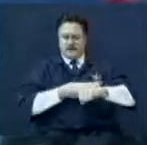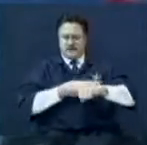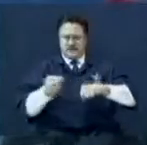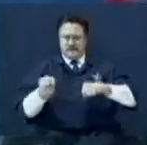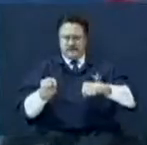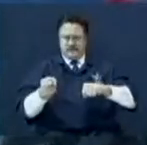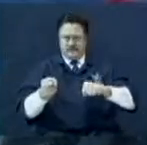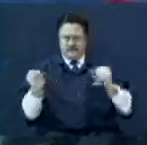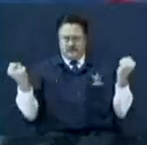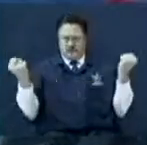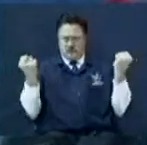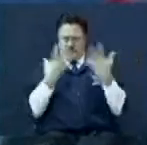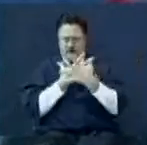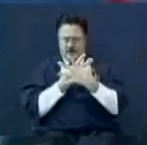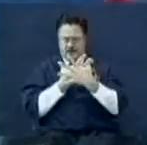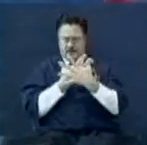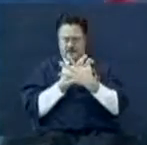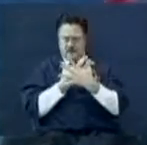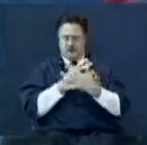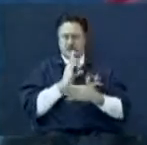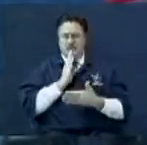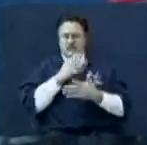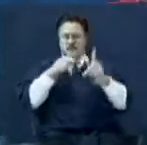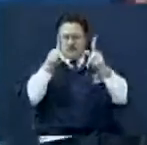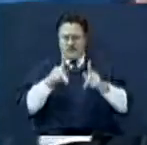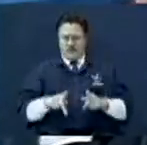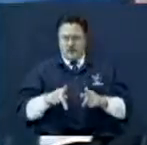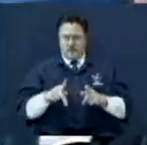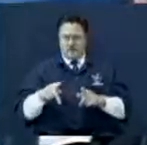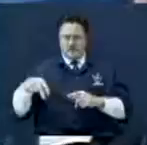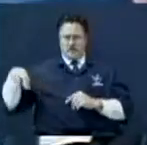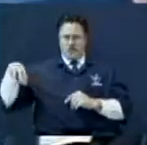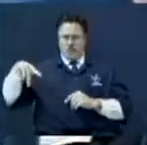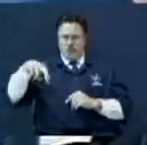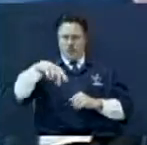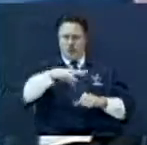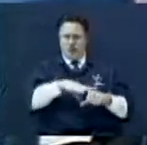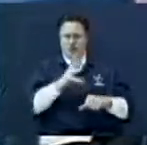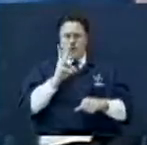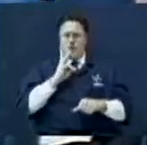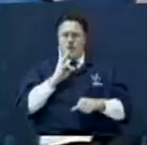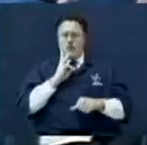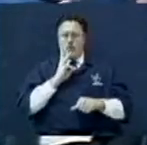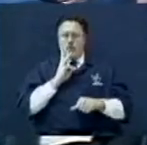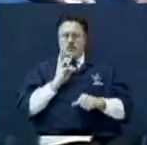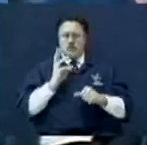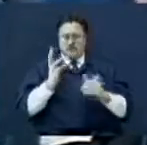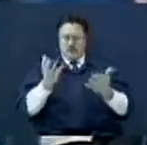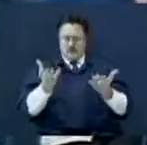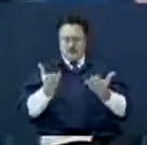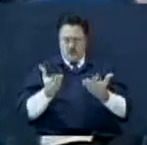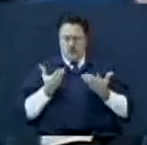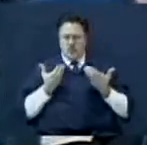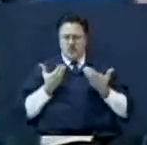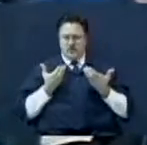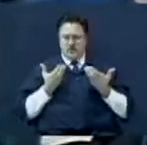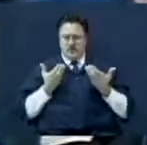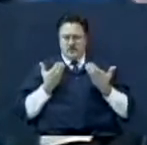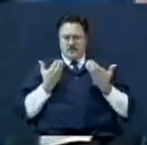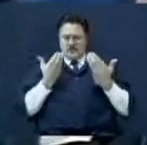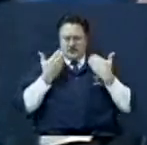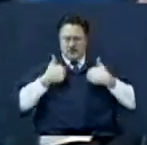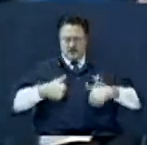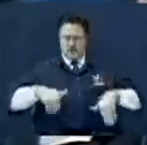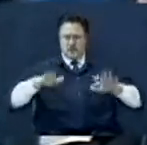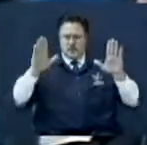and you get afraid, they're going to be somebody coming walking on the water, and you better willingly let him in. Here,